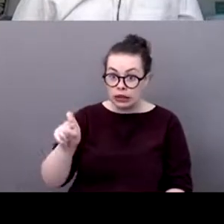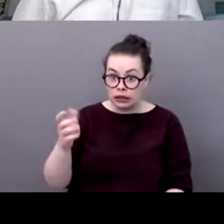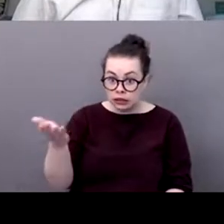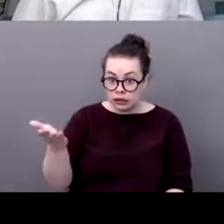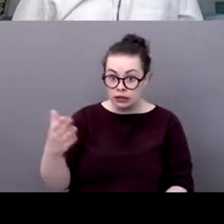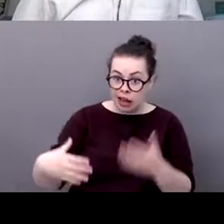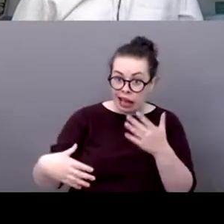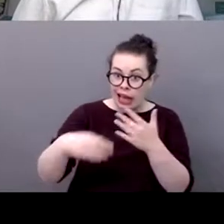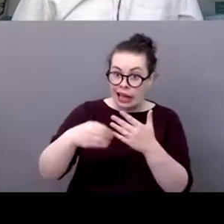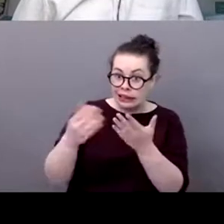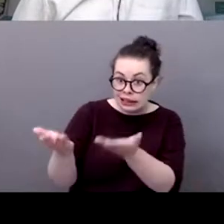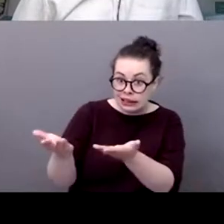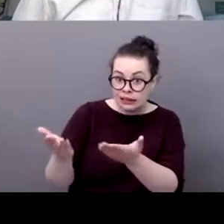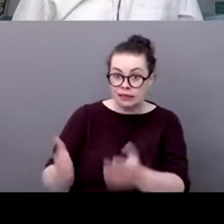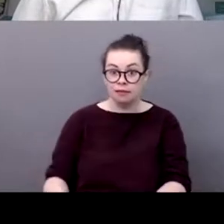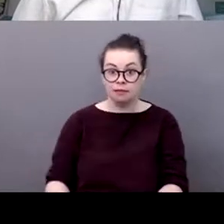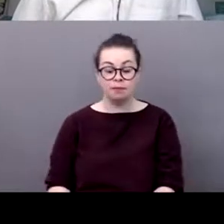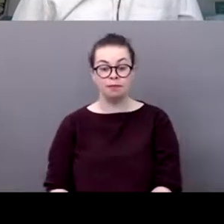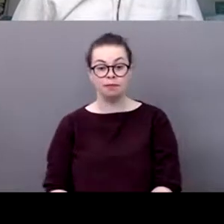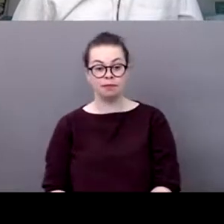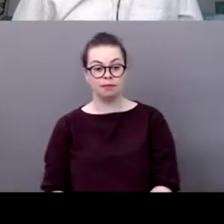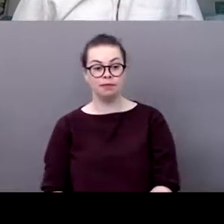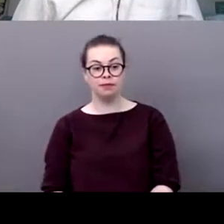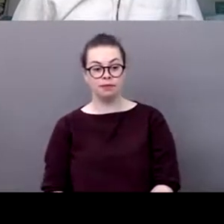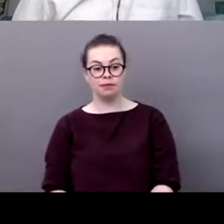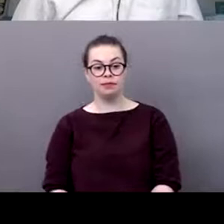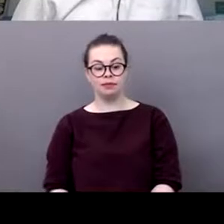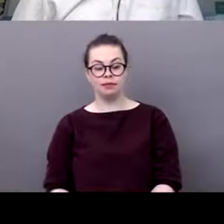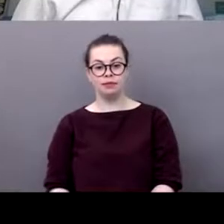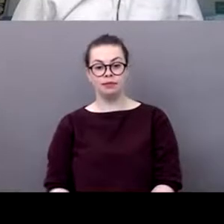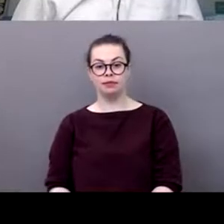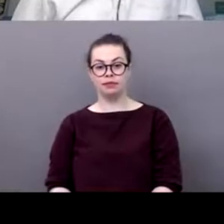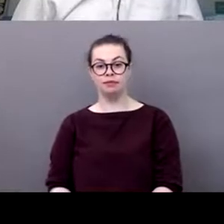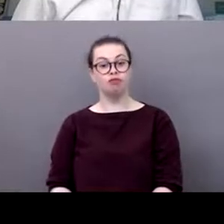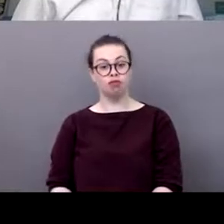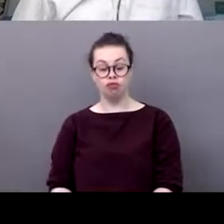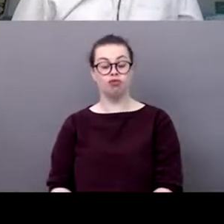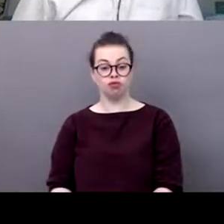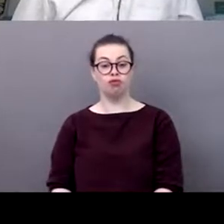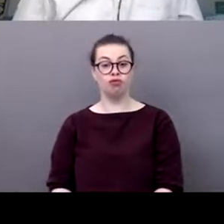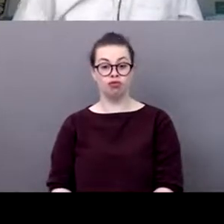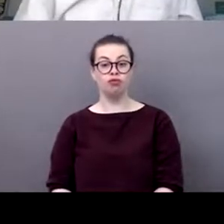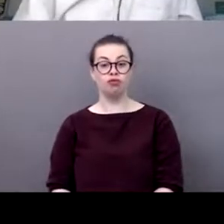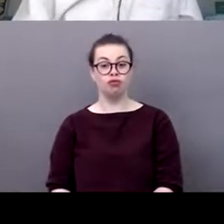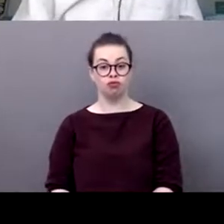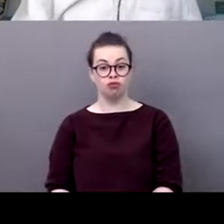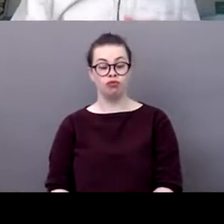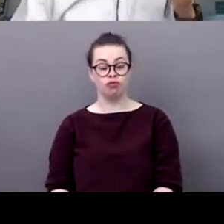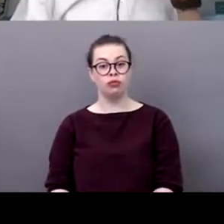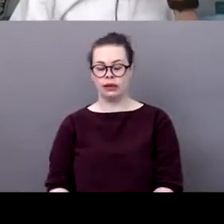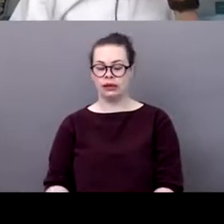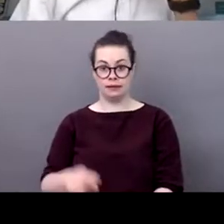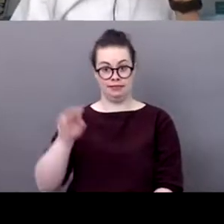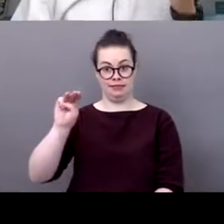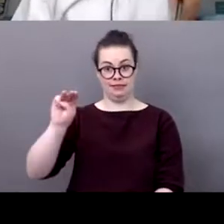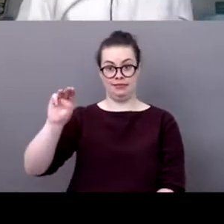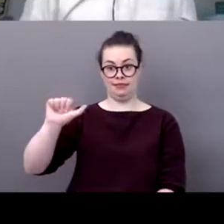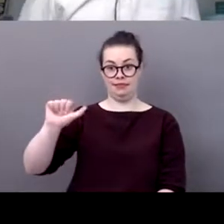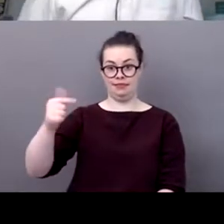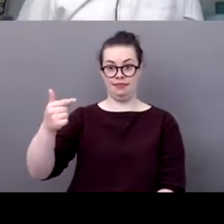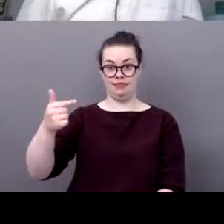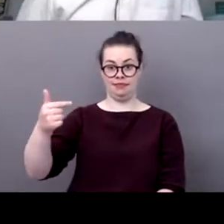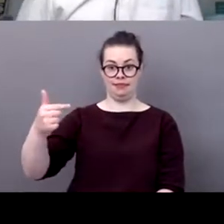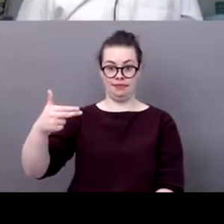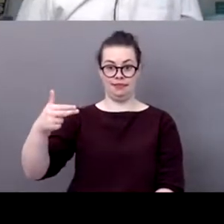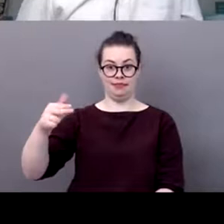oui pourquoi justement uh je suis vraiment d'accord avec ce que dit mathieu évidemment et même julia tout à l'heure j'ai trouvé ça